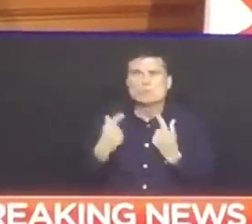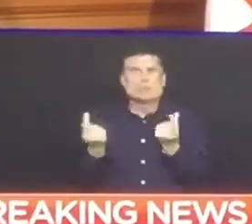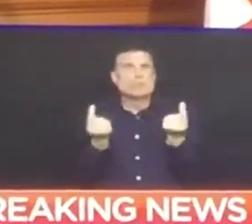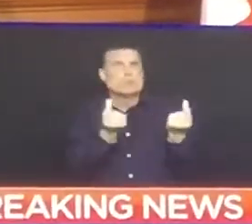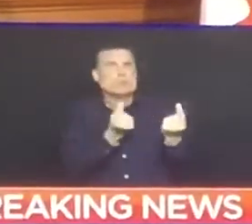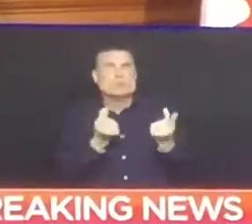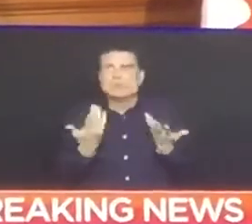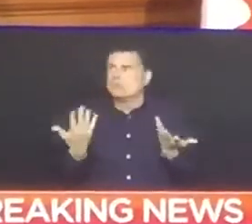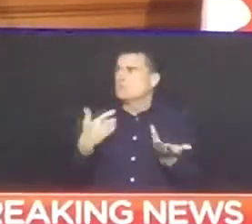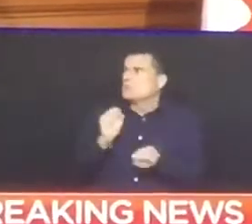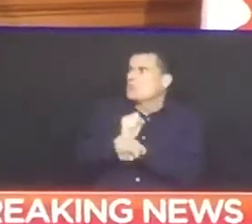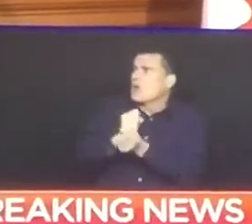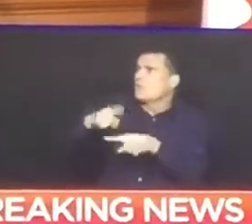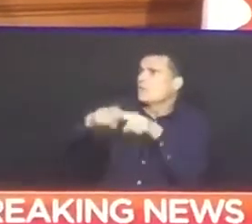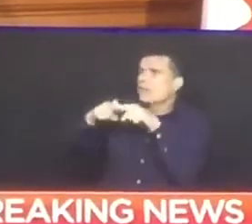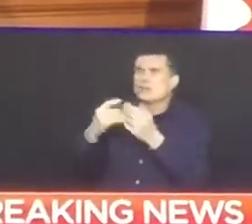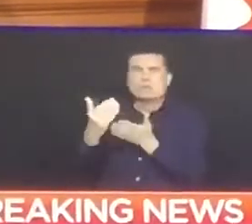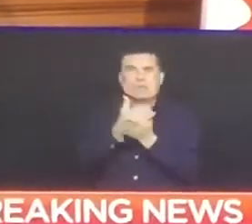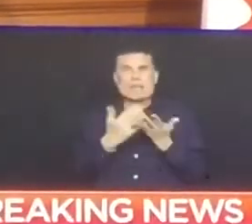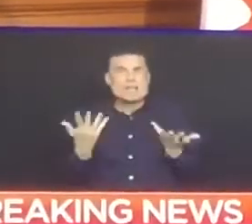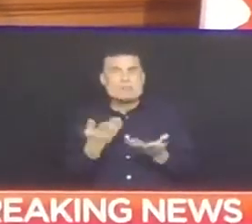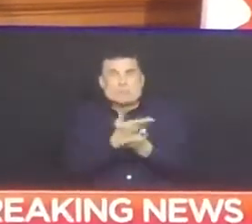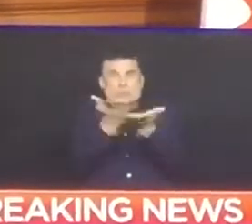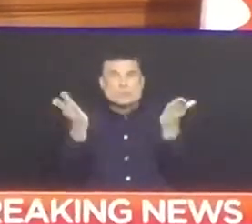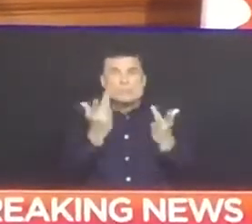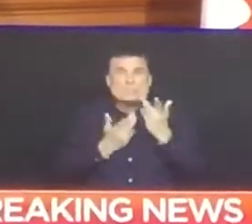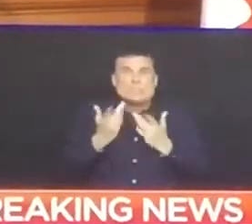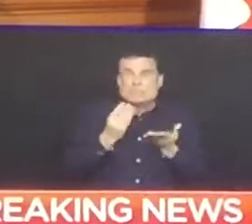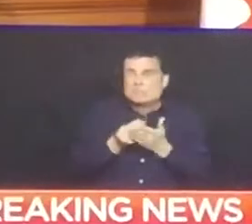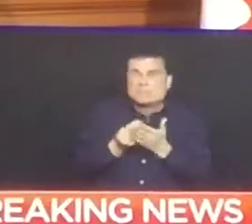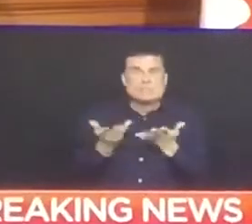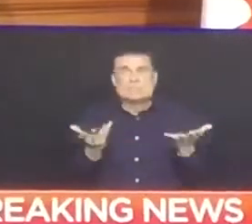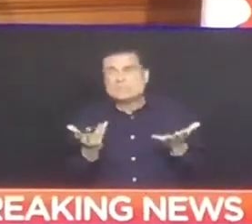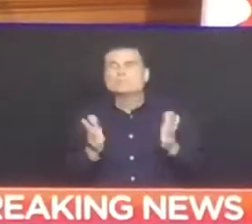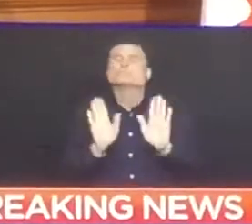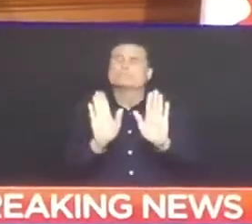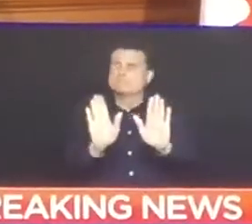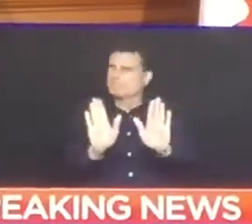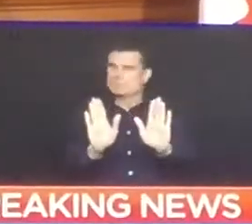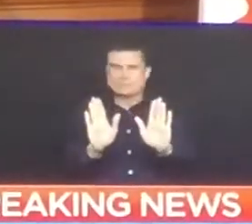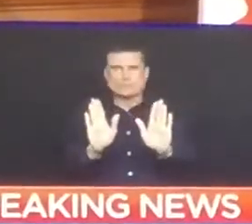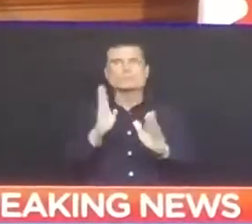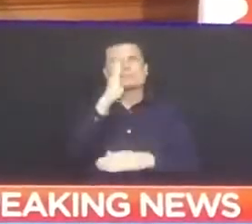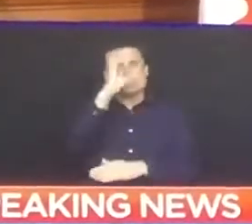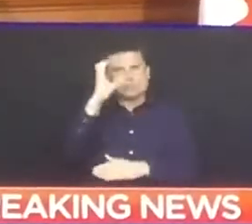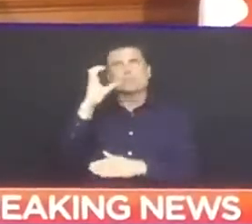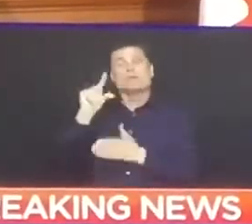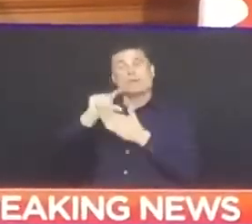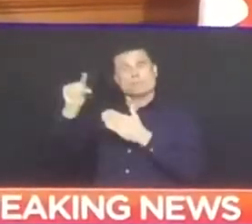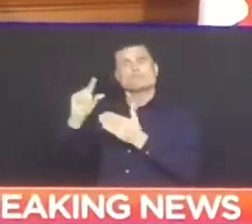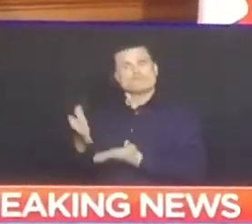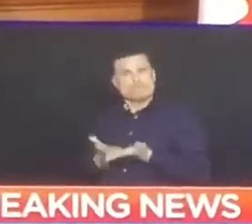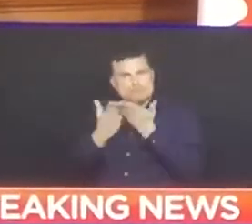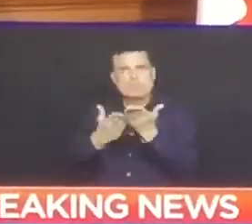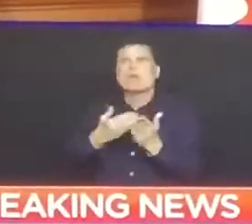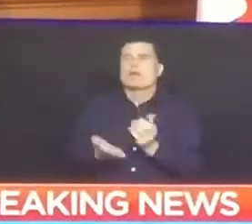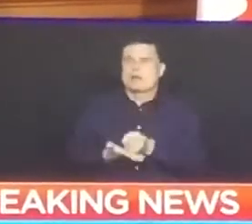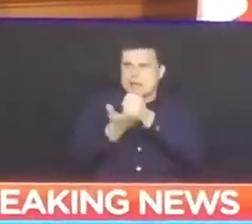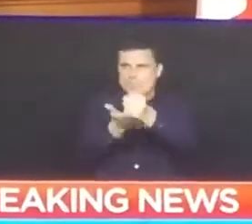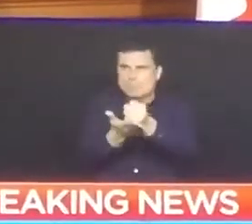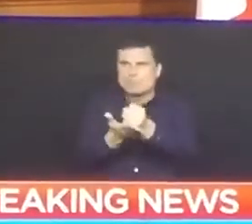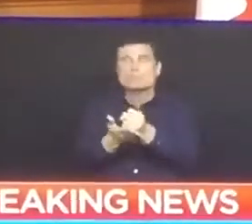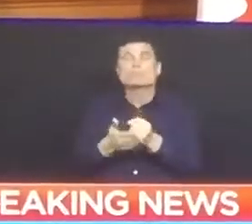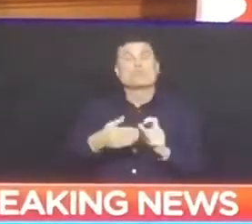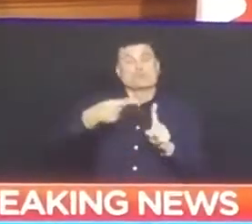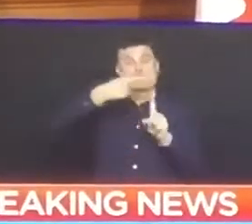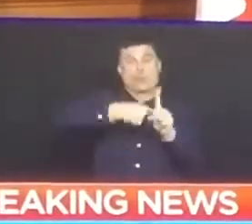We're freezing rents, halting evictions, and have brought in a new monthly benefit to give you up to $500 to help